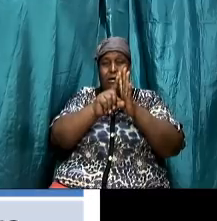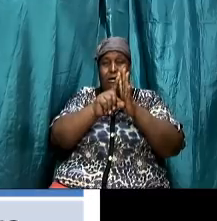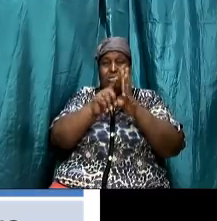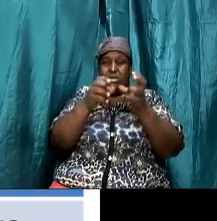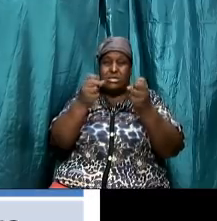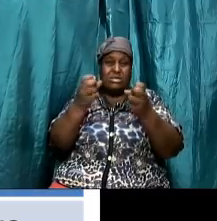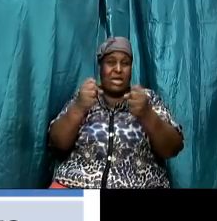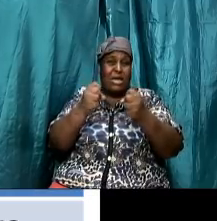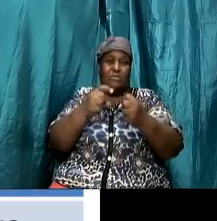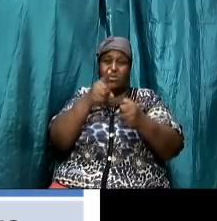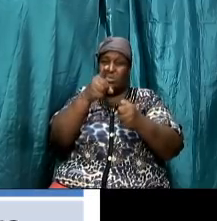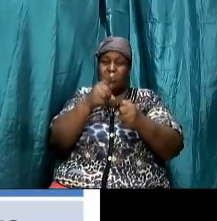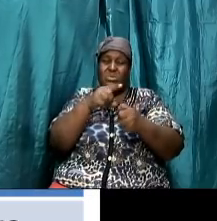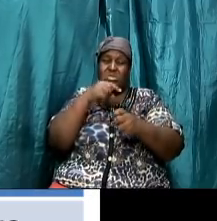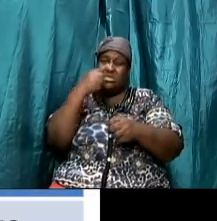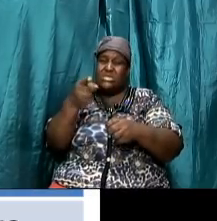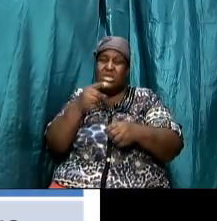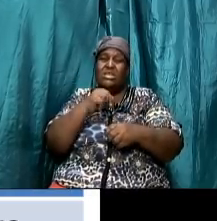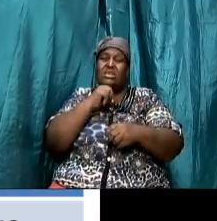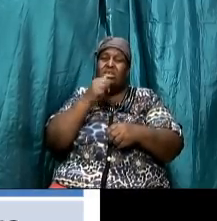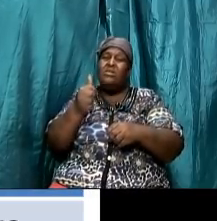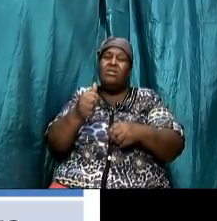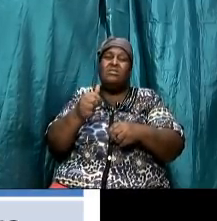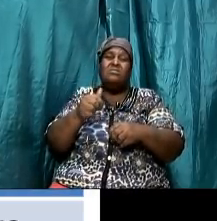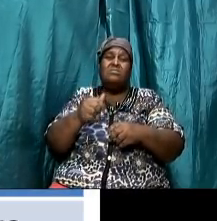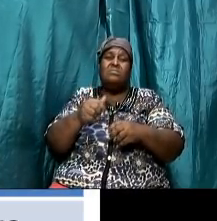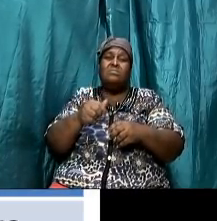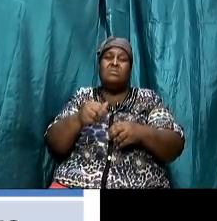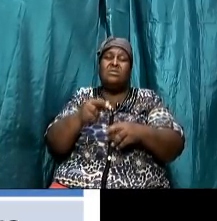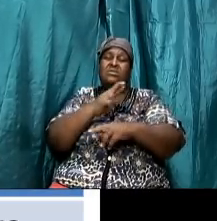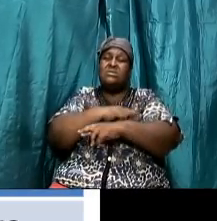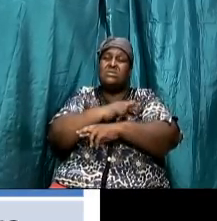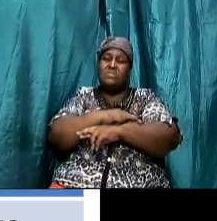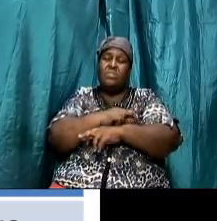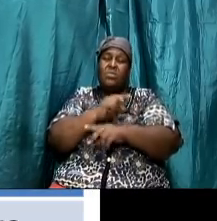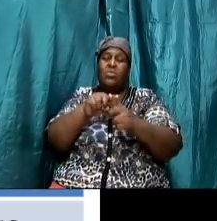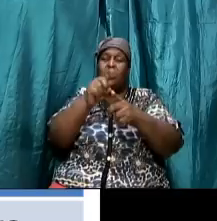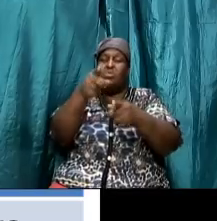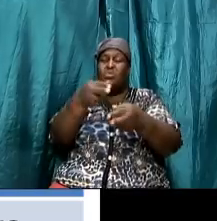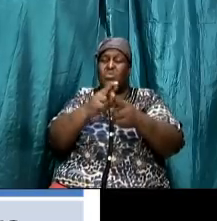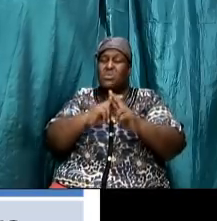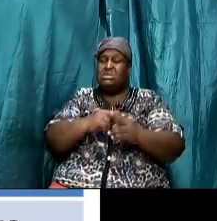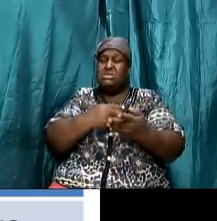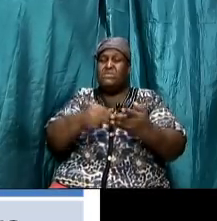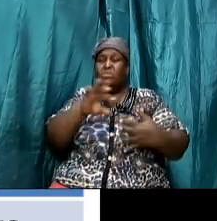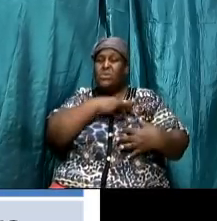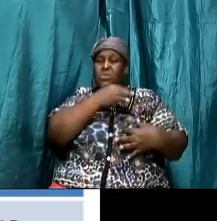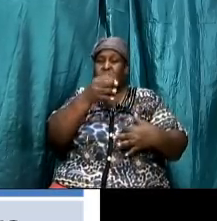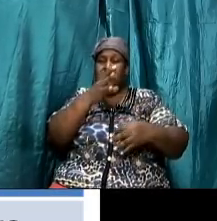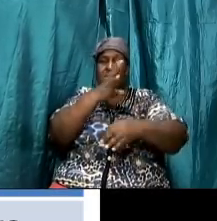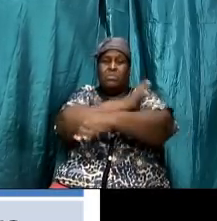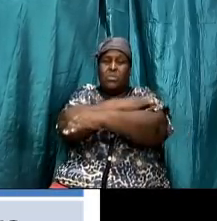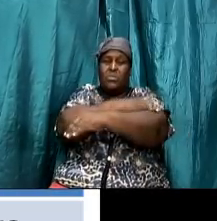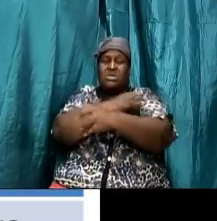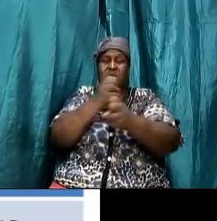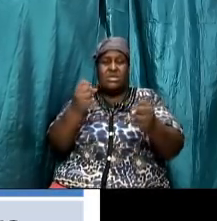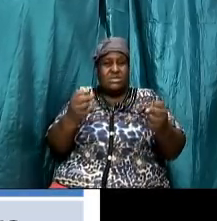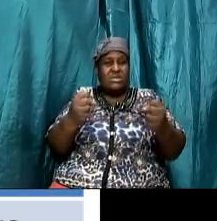similar way when you get the holy ghost and power it's a sign that you're a part of the new covenant